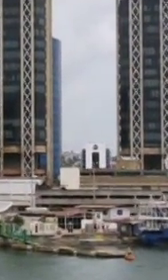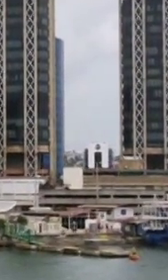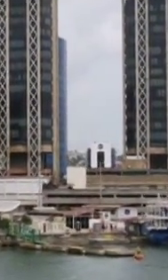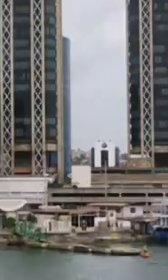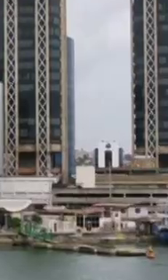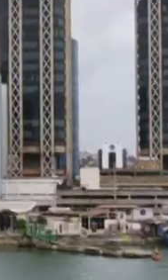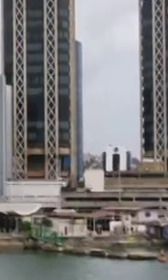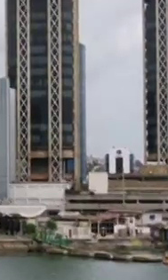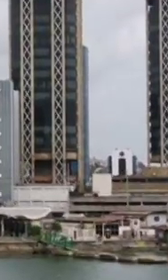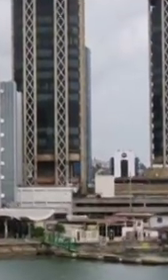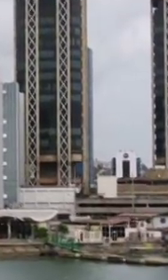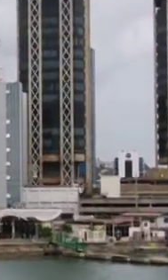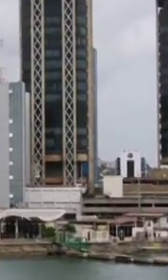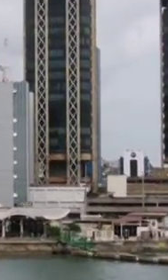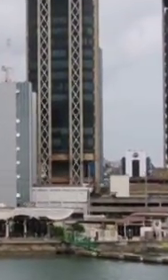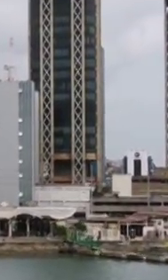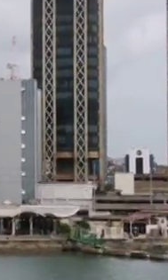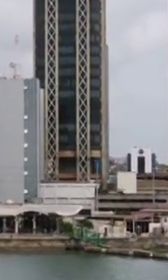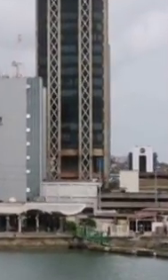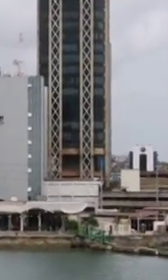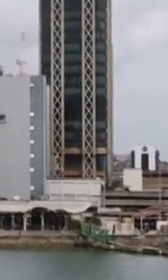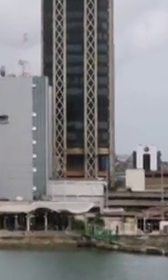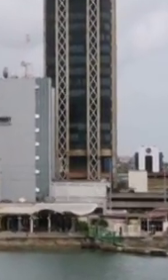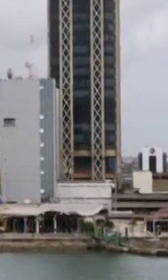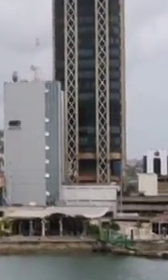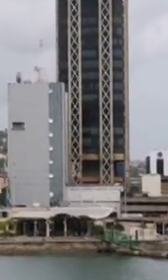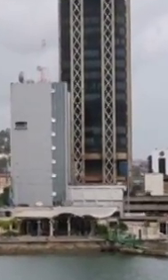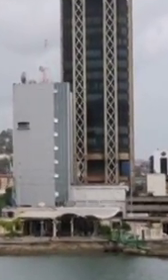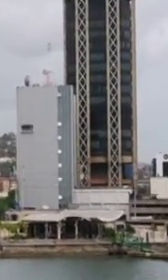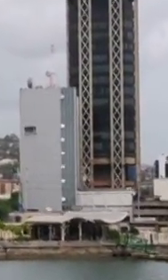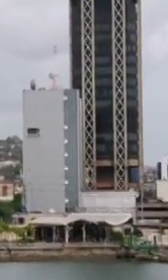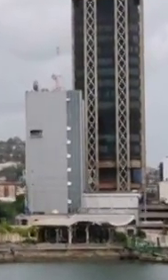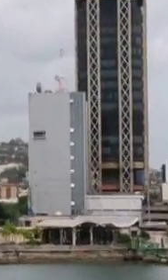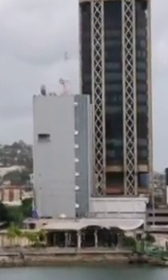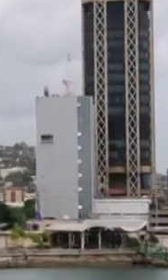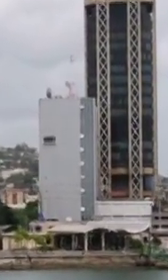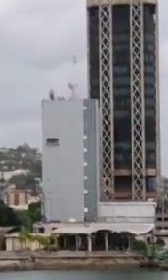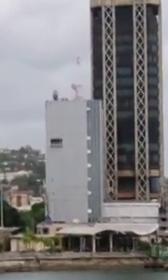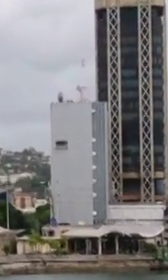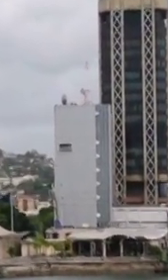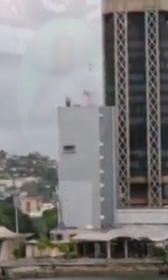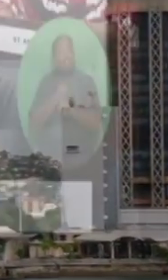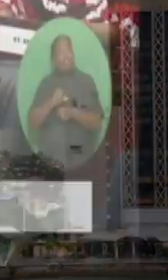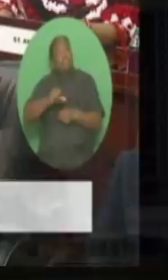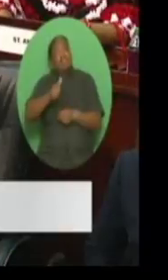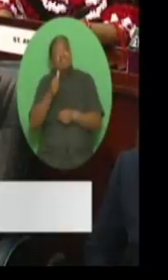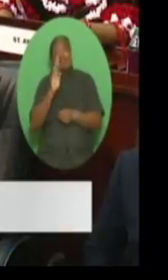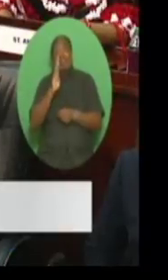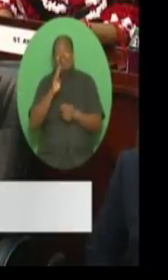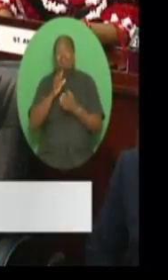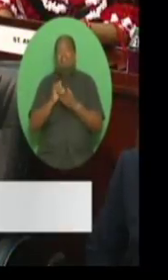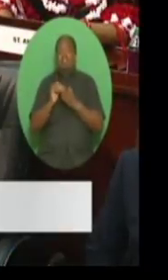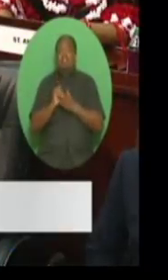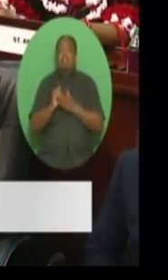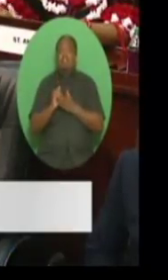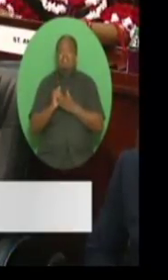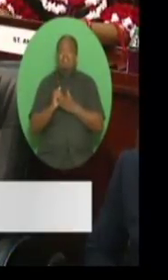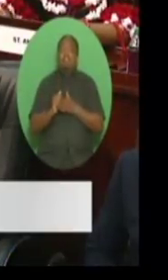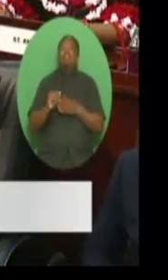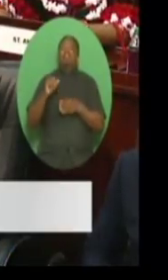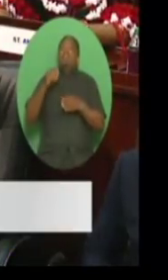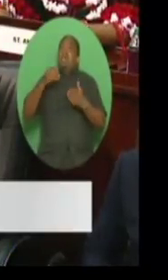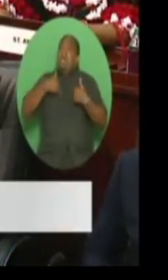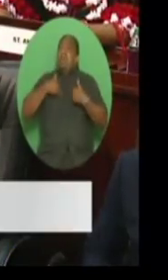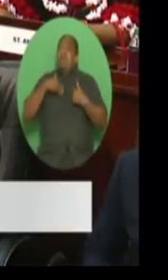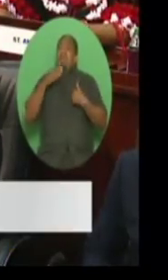September 2017 and presented in October. If you add it, you get another billion dollars. So there's a billion dollars outside